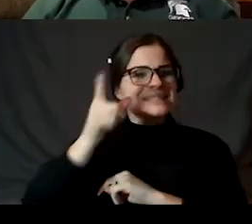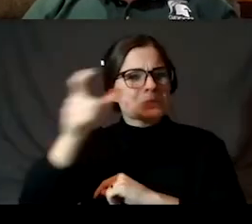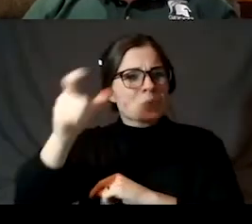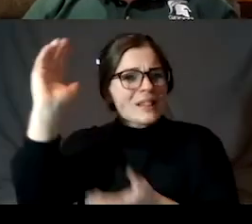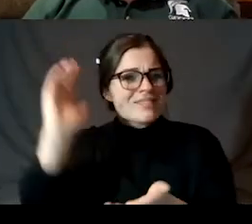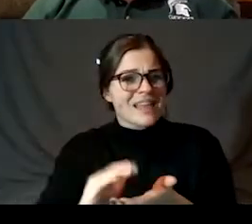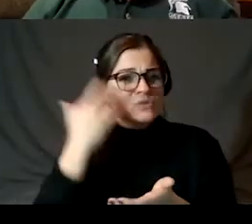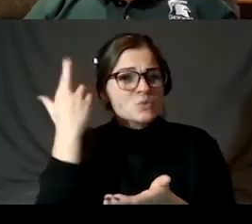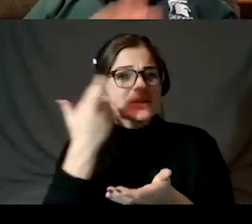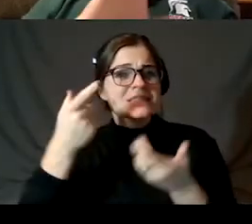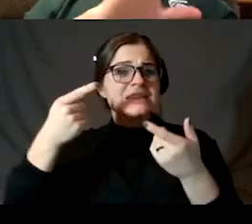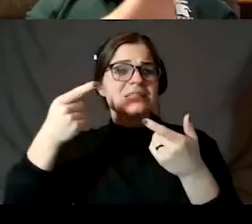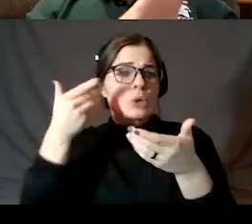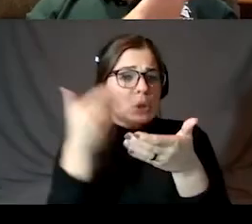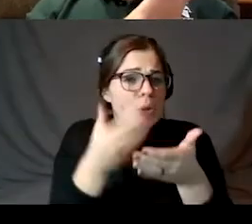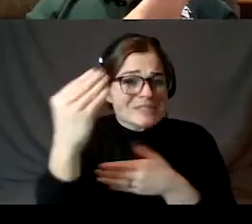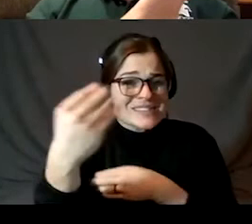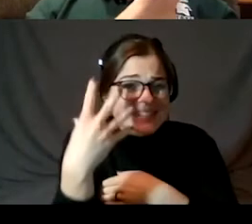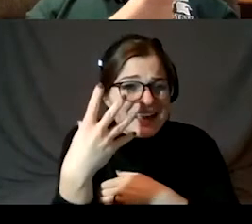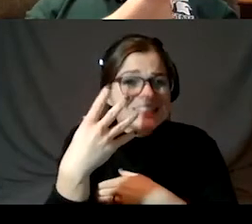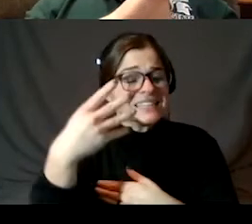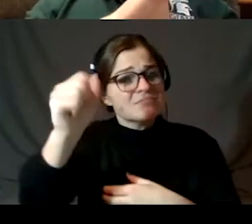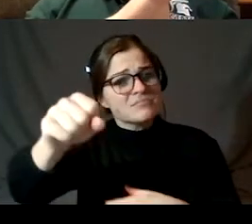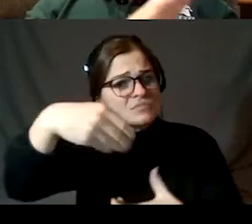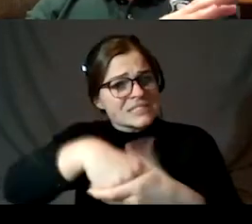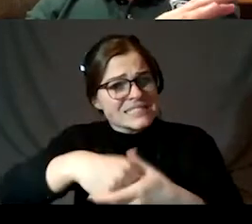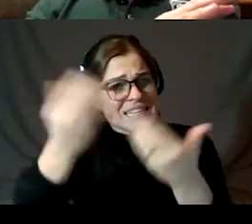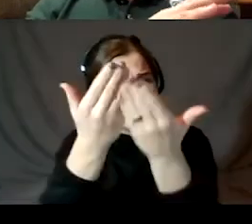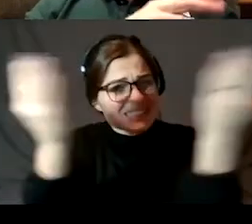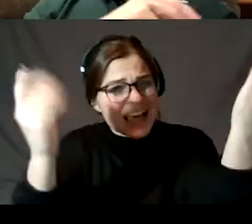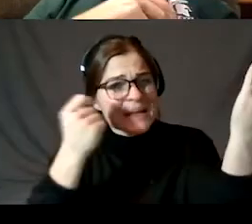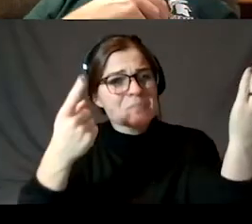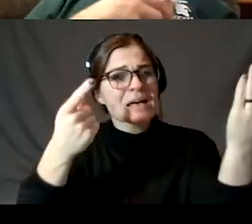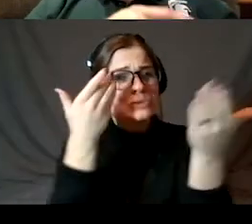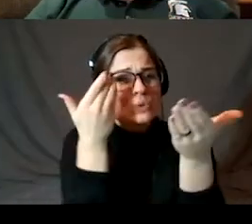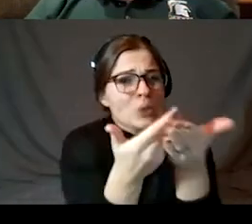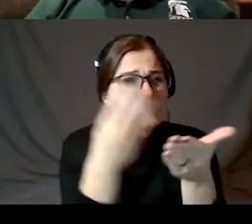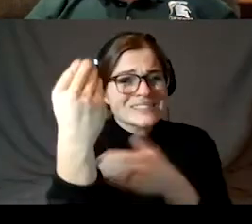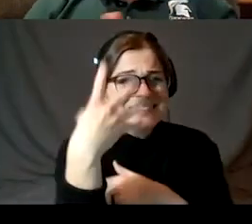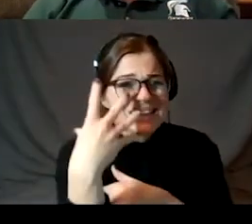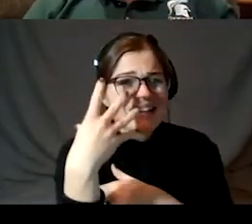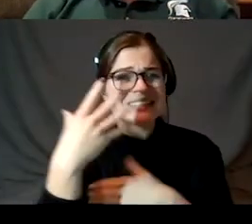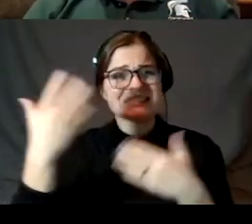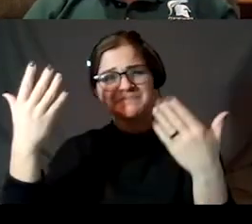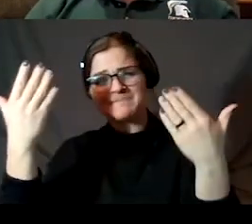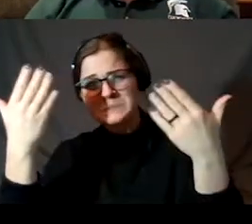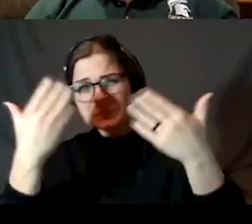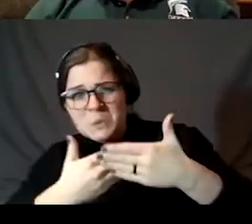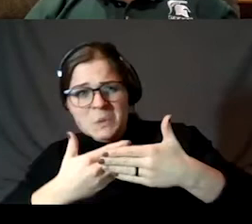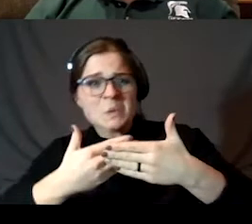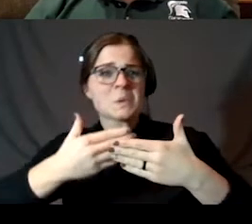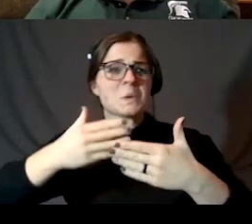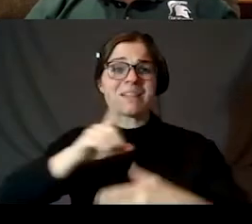the sun, like a new moon, even though it's in the sky, it's very dim and it's poorly lit and we don't see it,